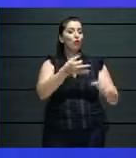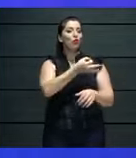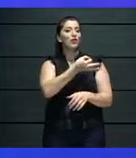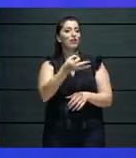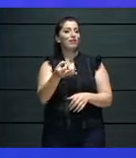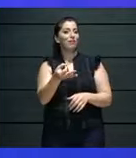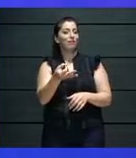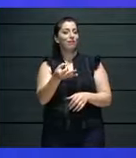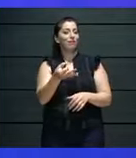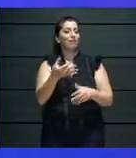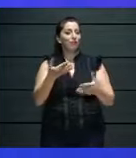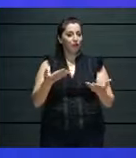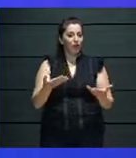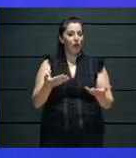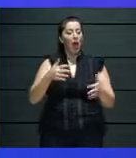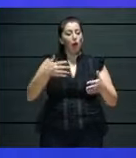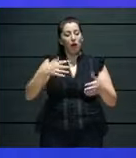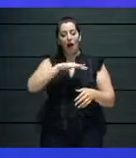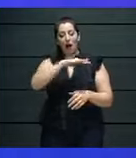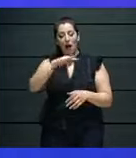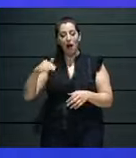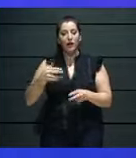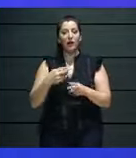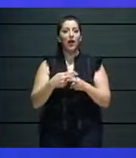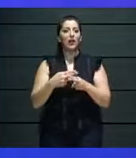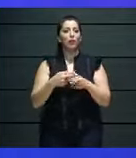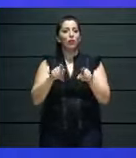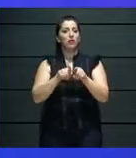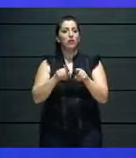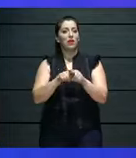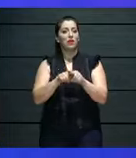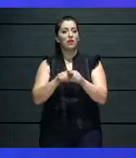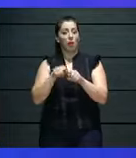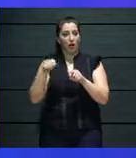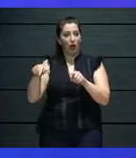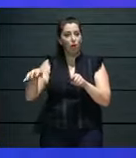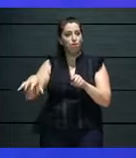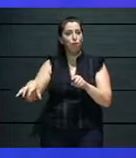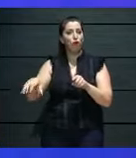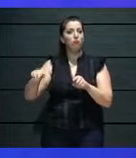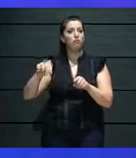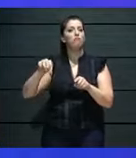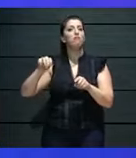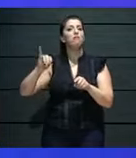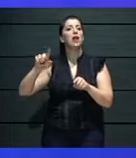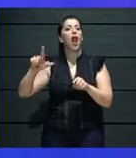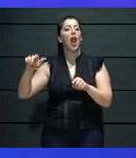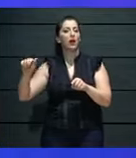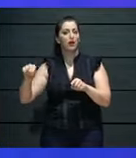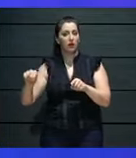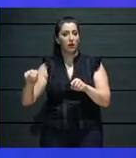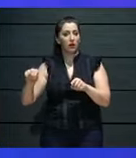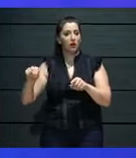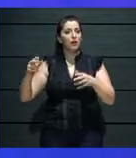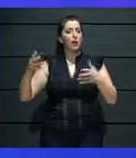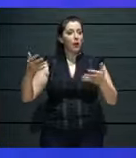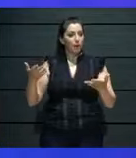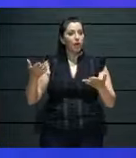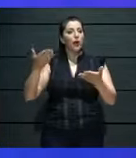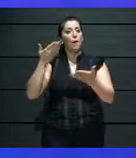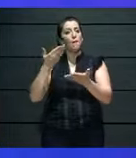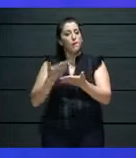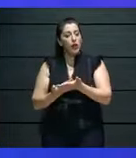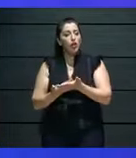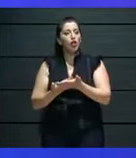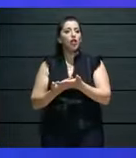revise our way of doing shows so that digitally, digitally,